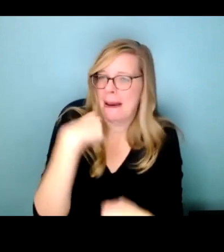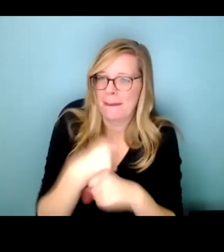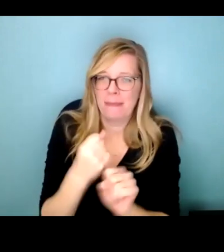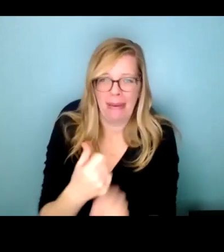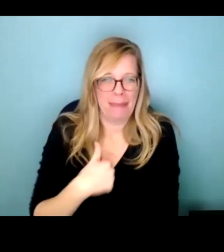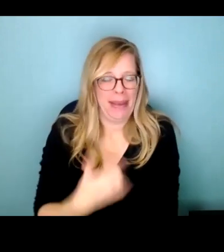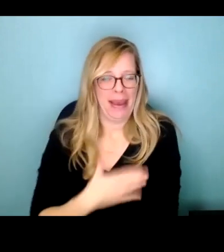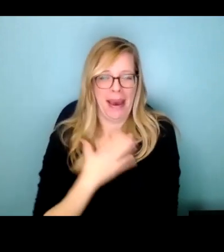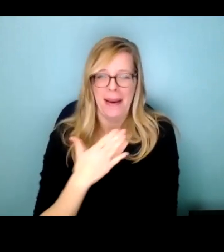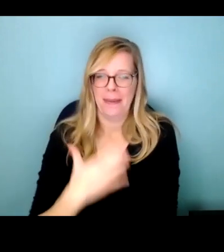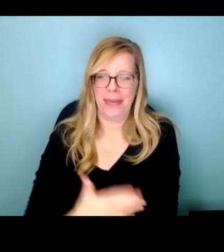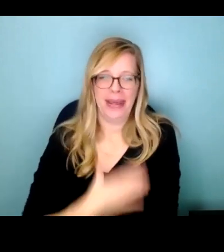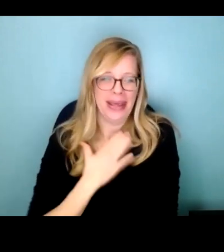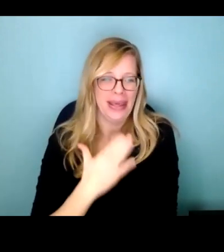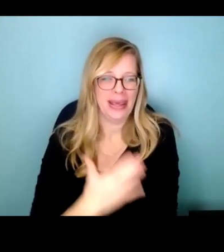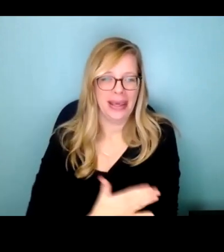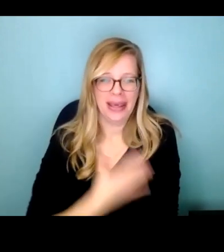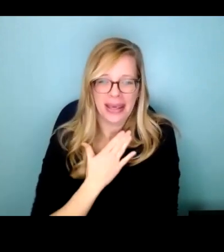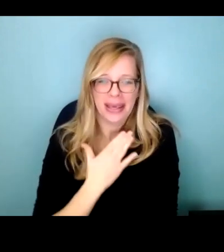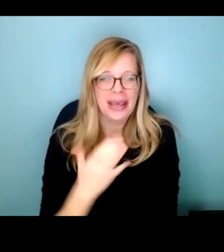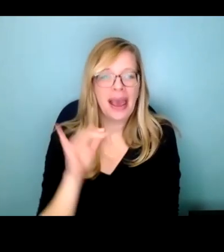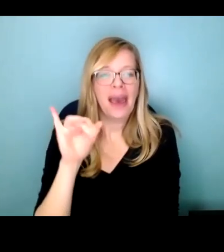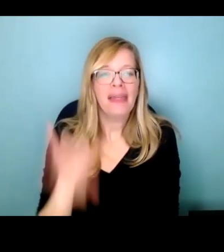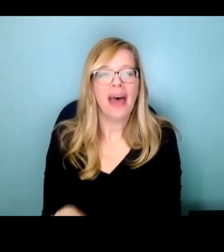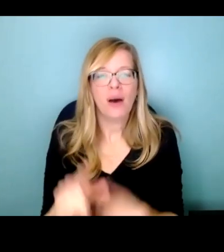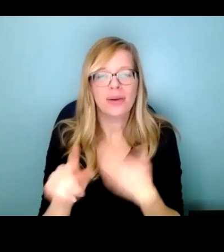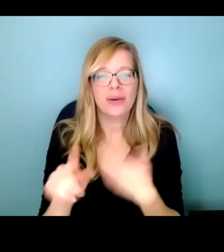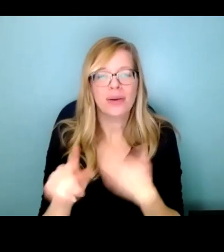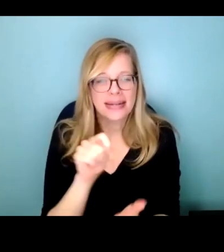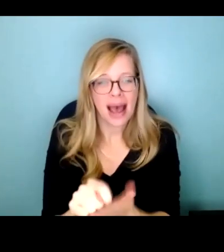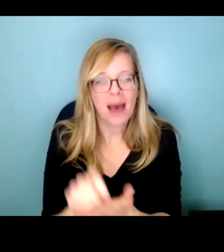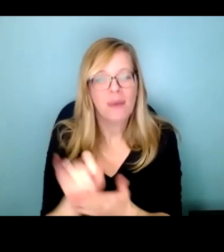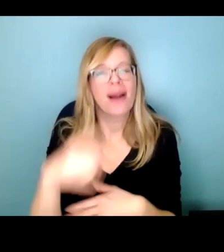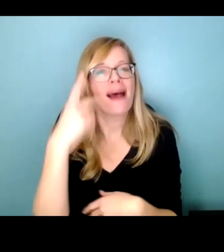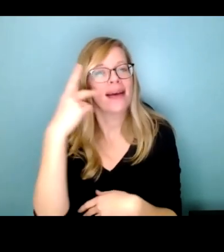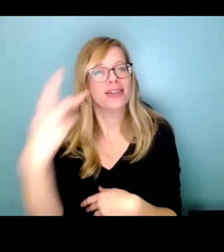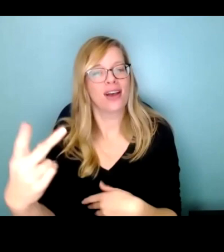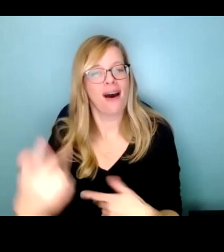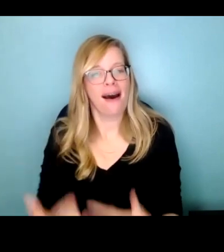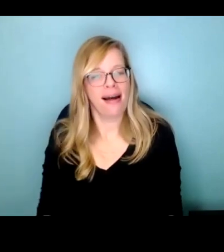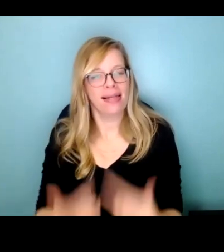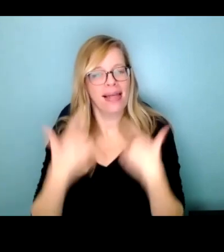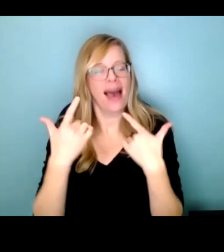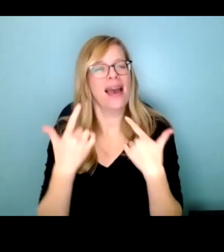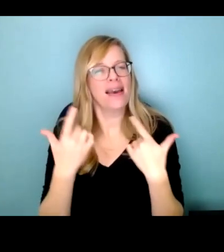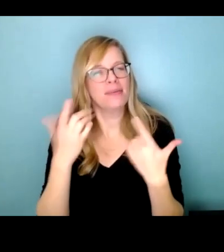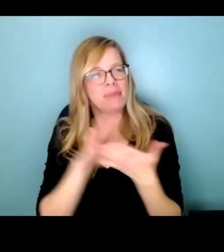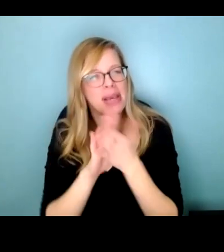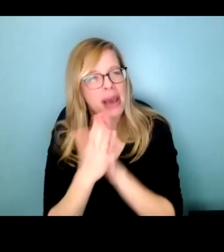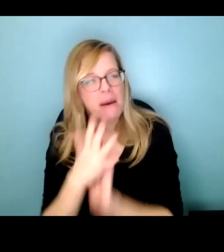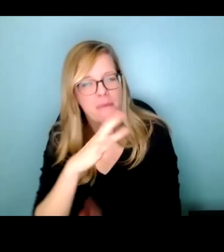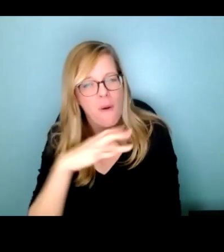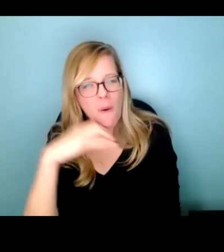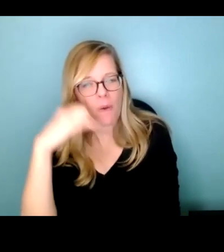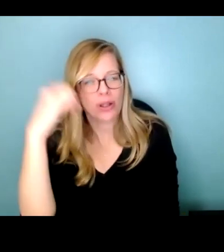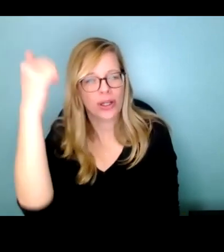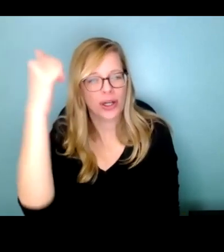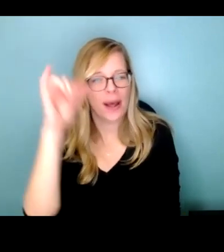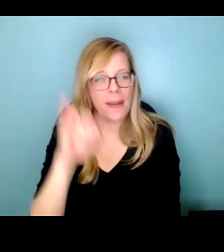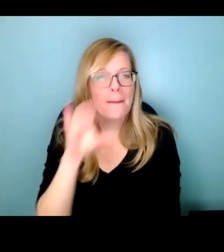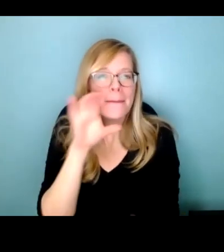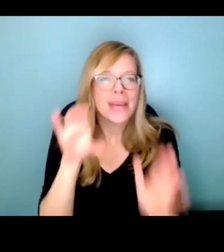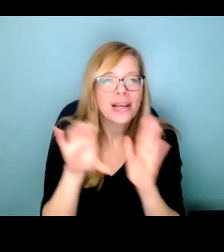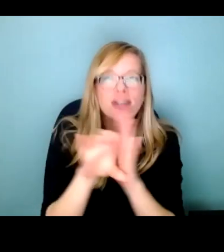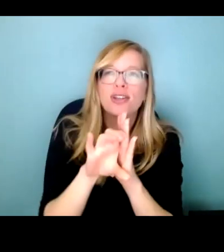there came a time when he saw his life as he grew older his pictures laid out in the